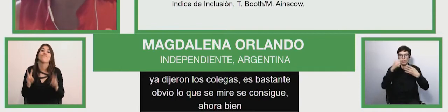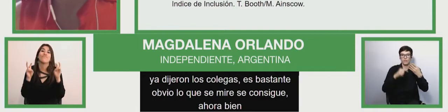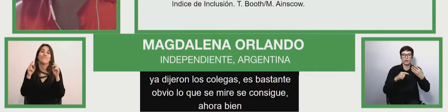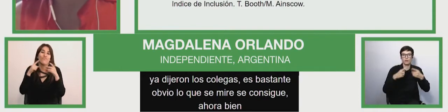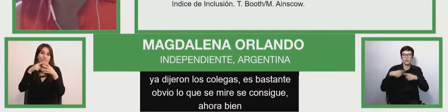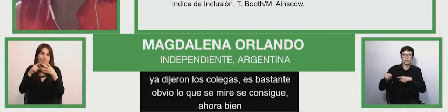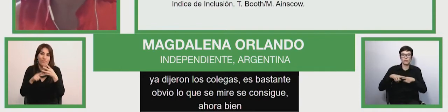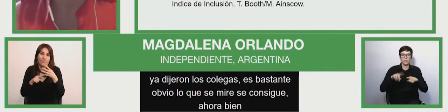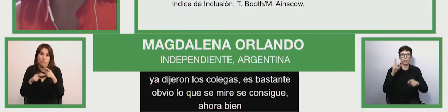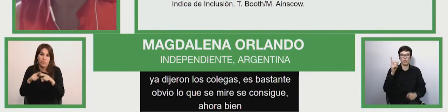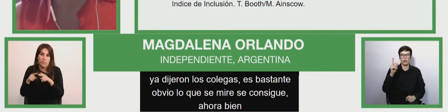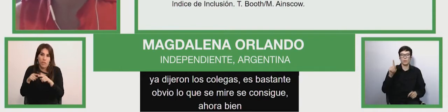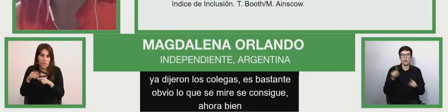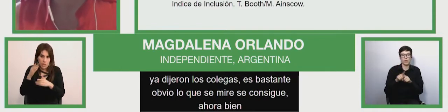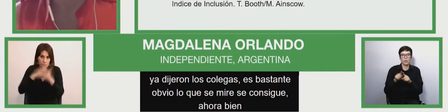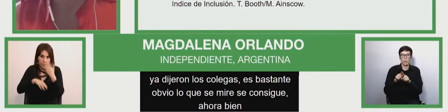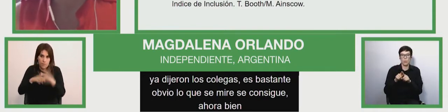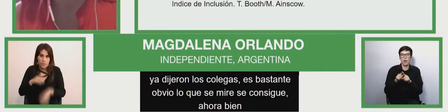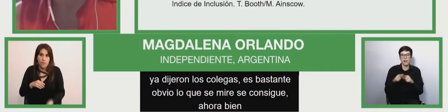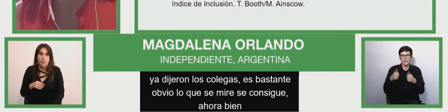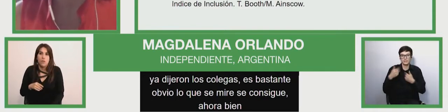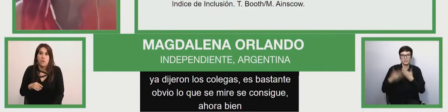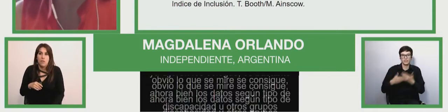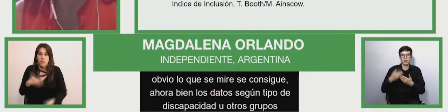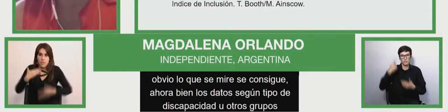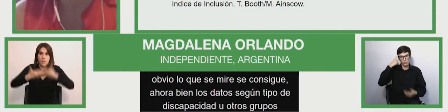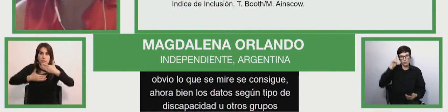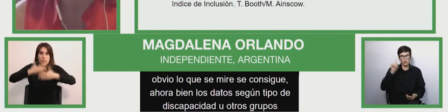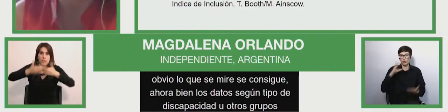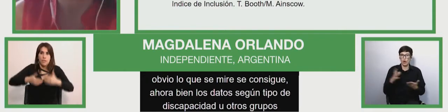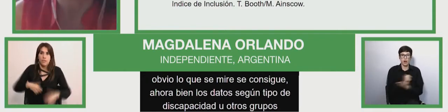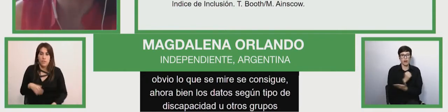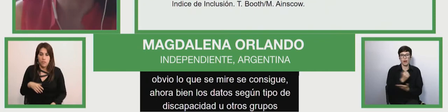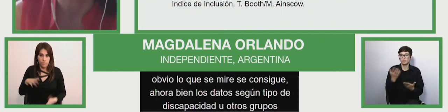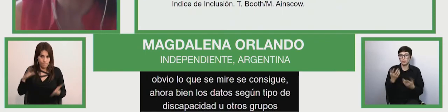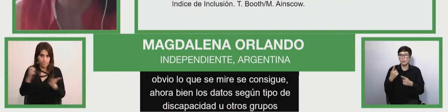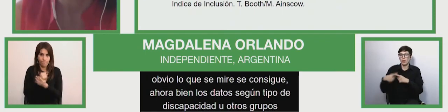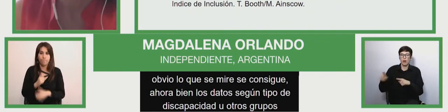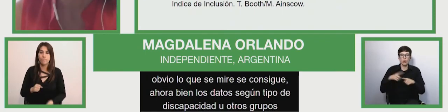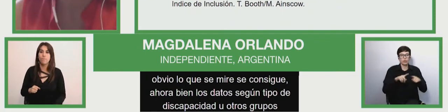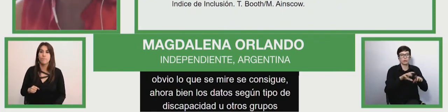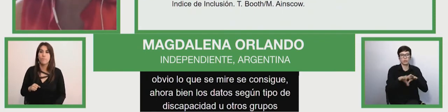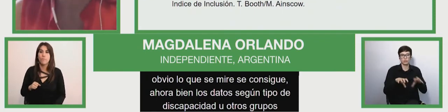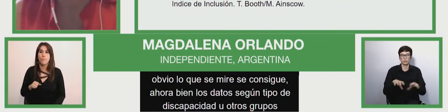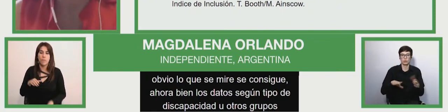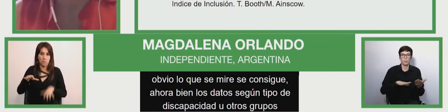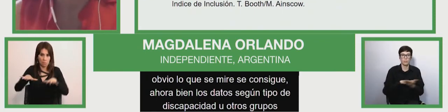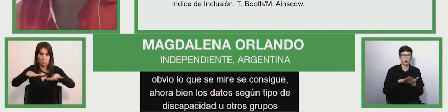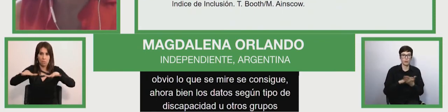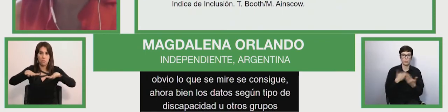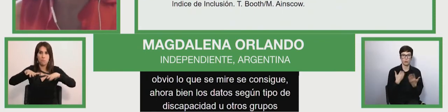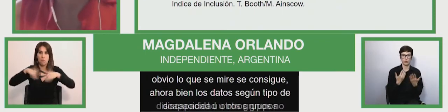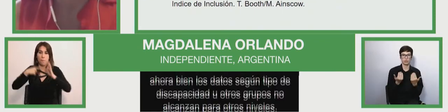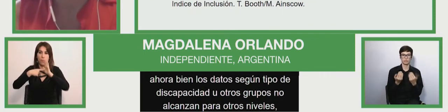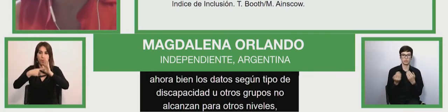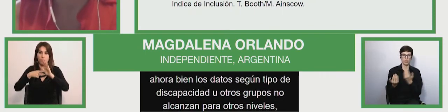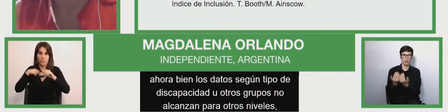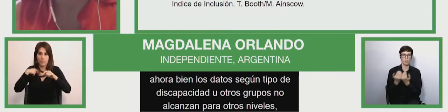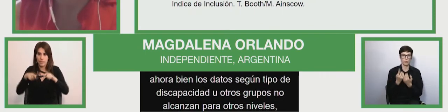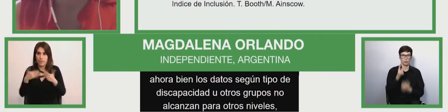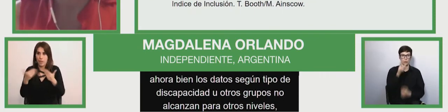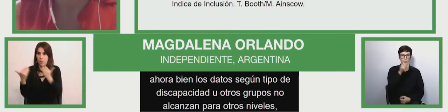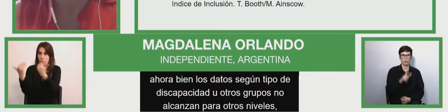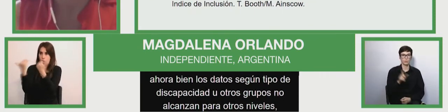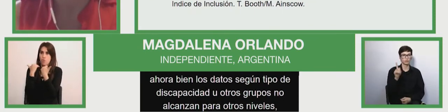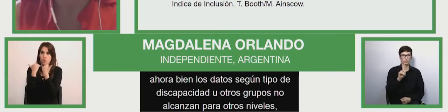is useful to a certain level but not enough for other levels for example the needs for support for a person